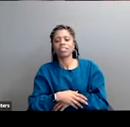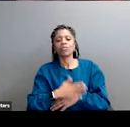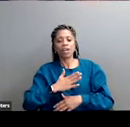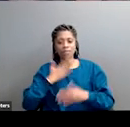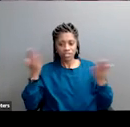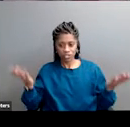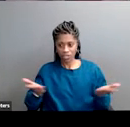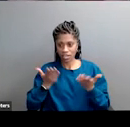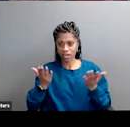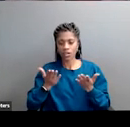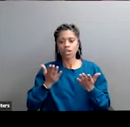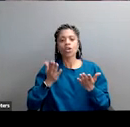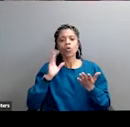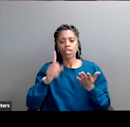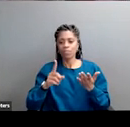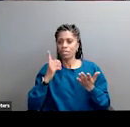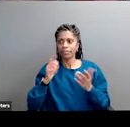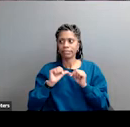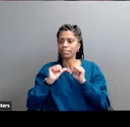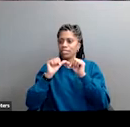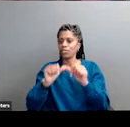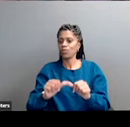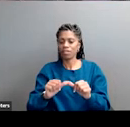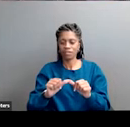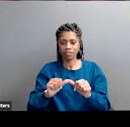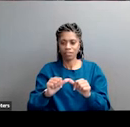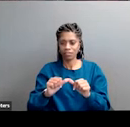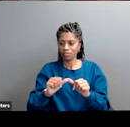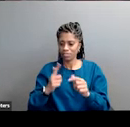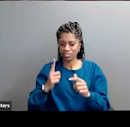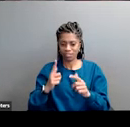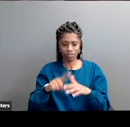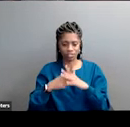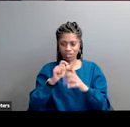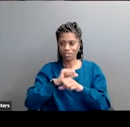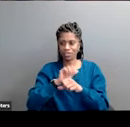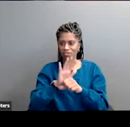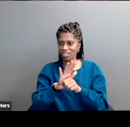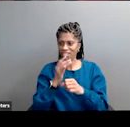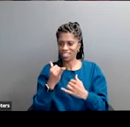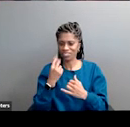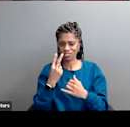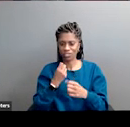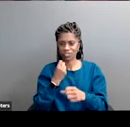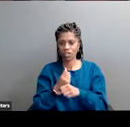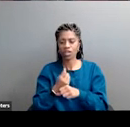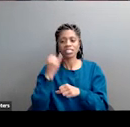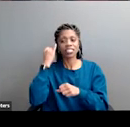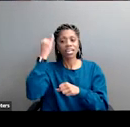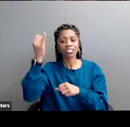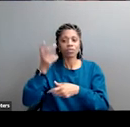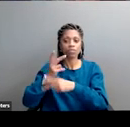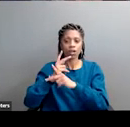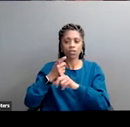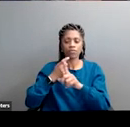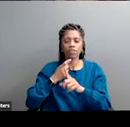us we're going to follow a practice we've been keeping now for gosh certainly since the pandemic so a couple years now an idea that we borrowed from professor brené